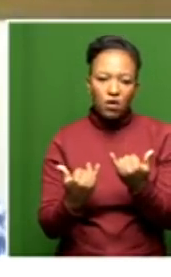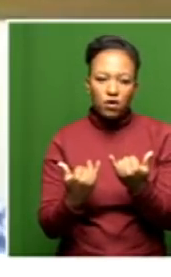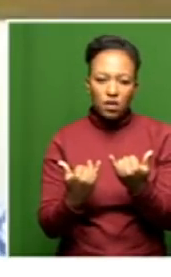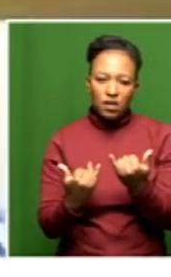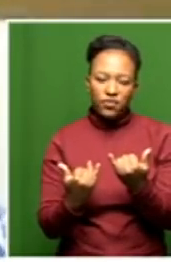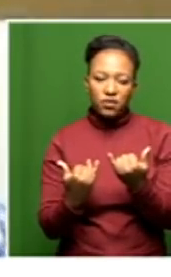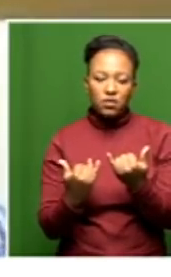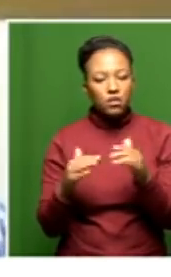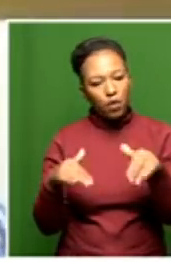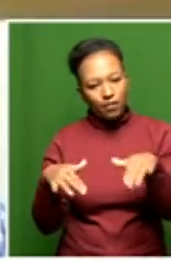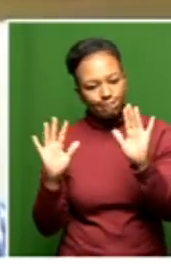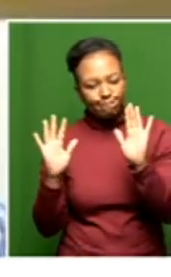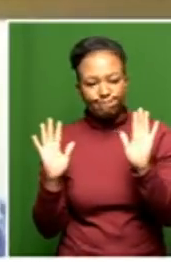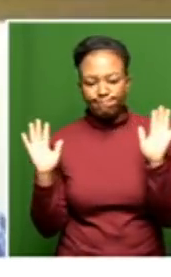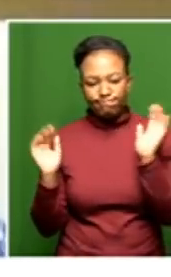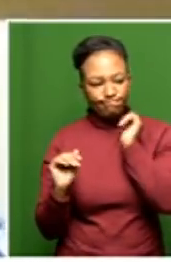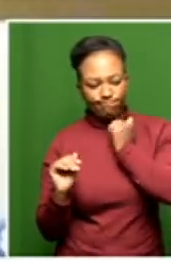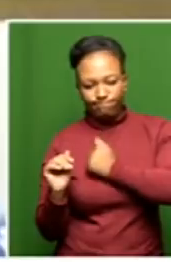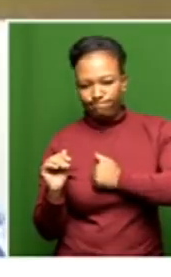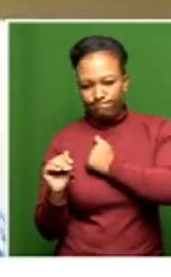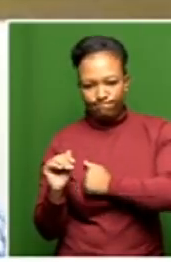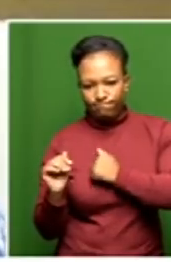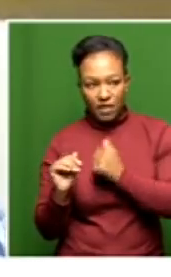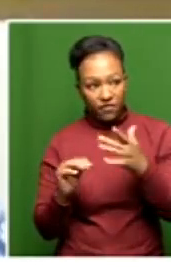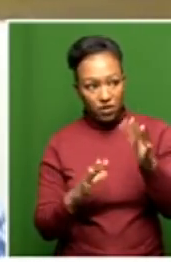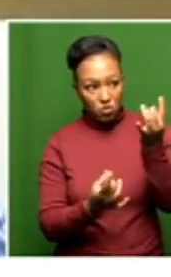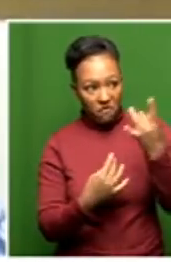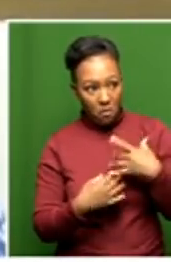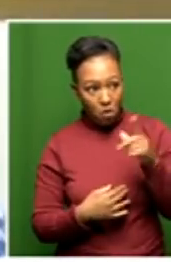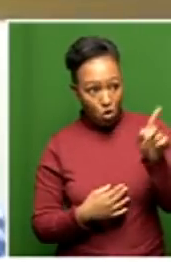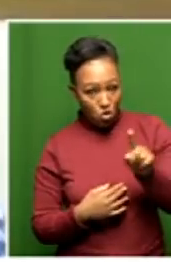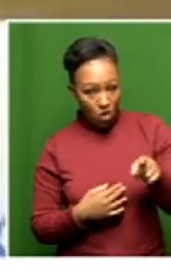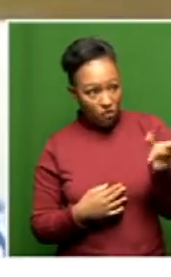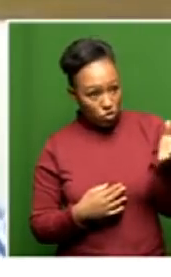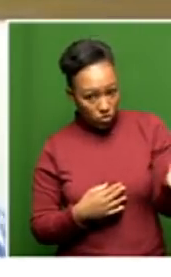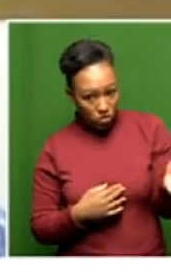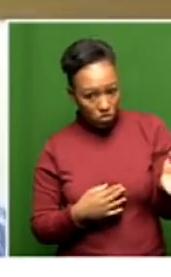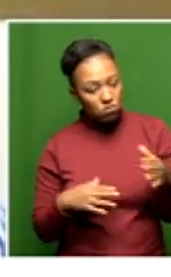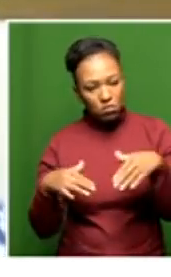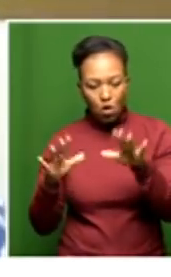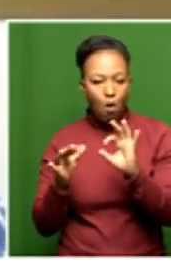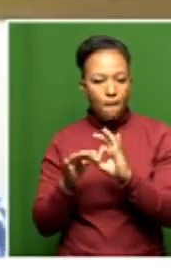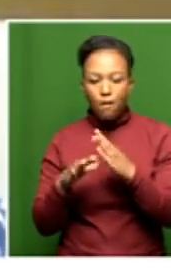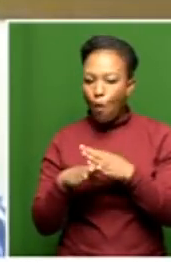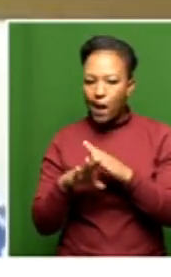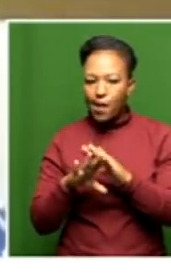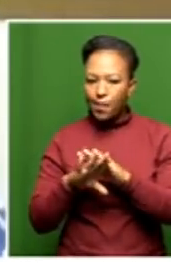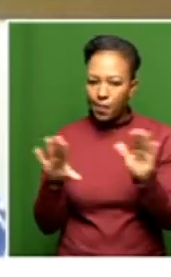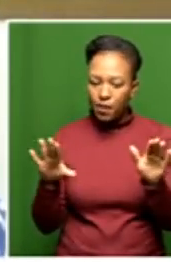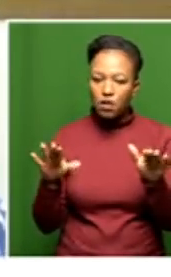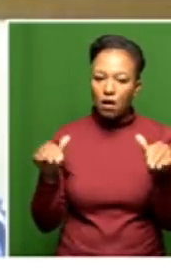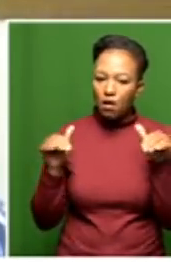sent home to say we are sorry. It's been indicated to us that it is wrong for you to be here. Go home, no work, no pay.